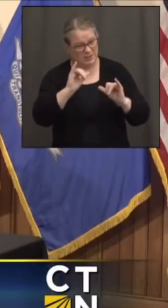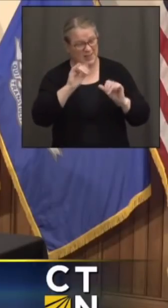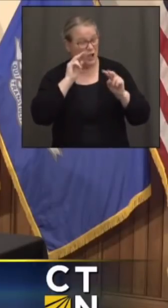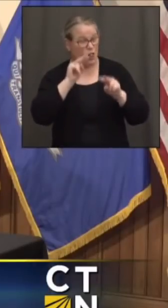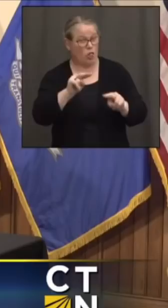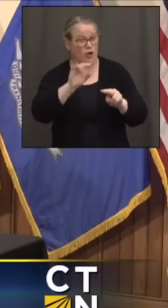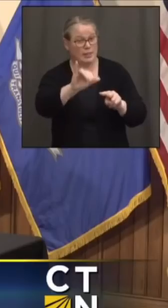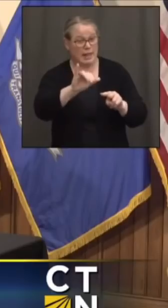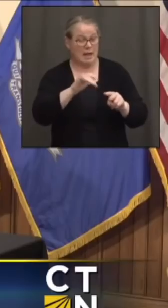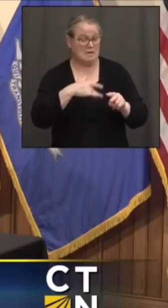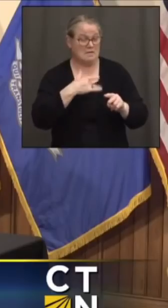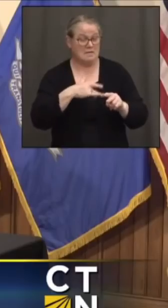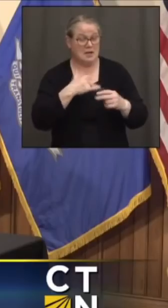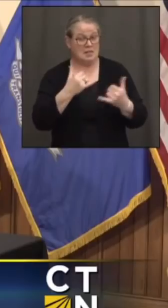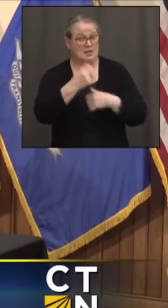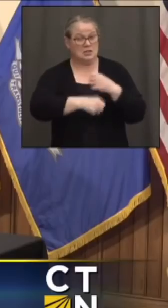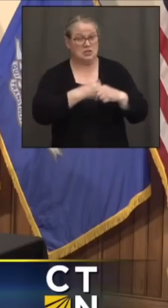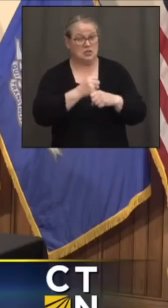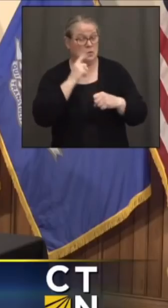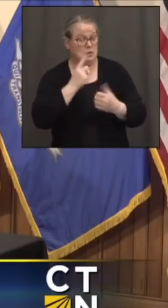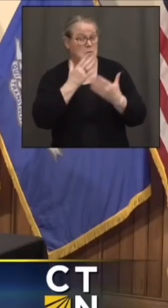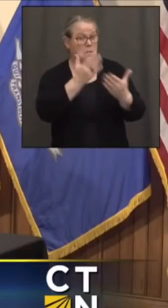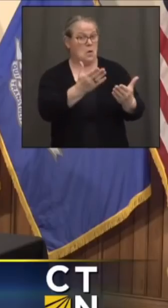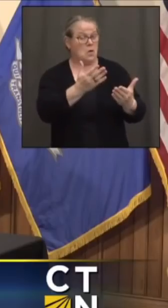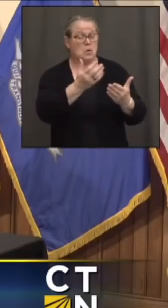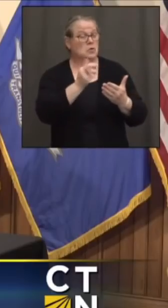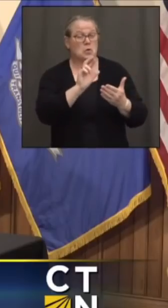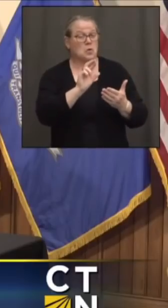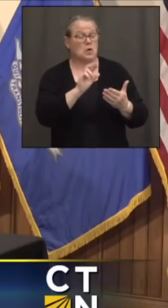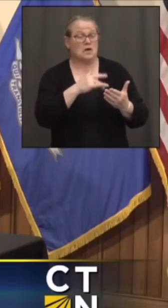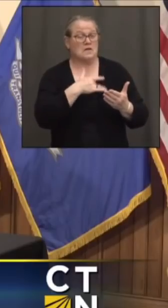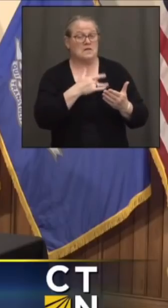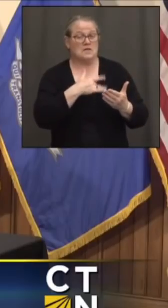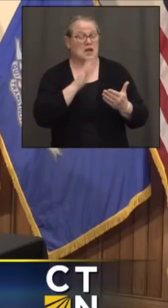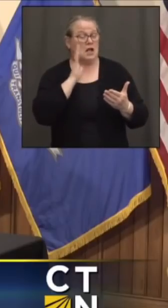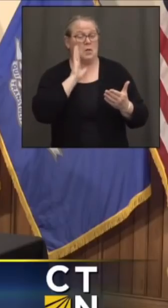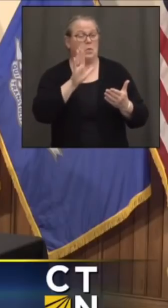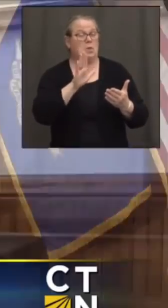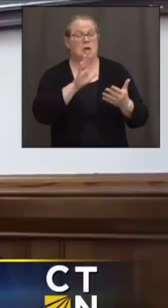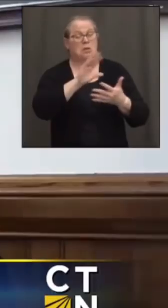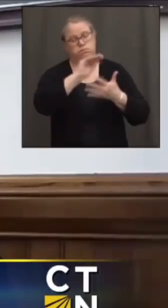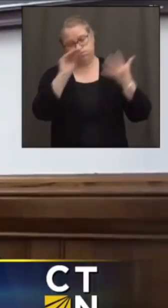likely proposal this year, or do you think it's going to sort of fall off the wayside?